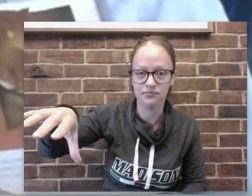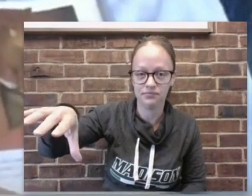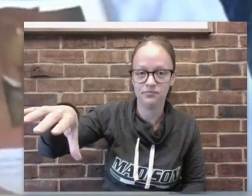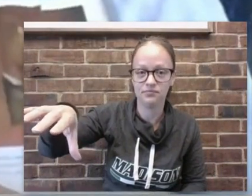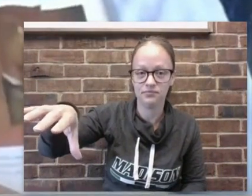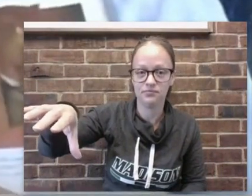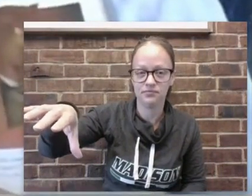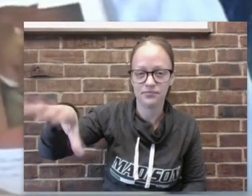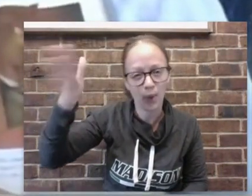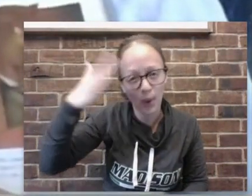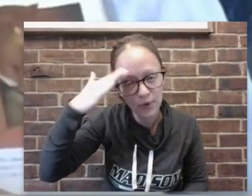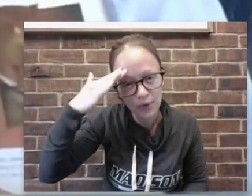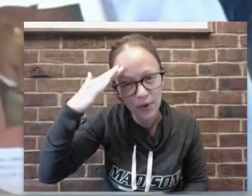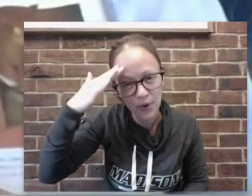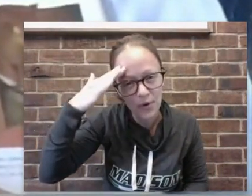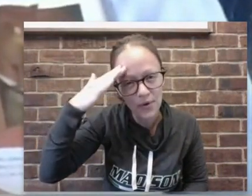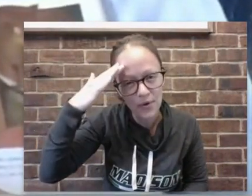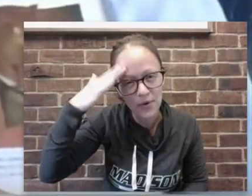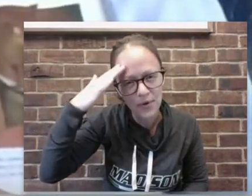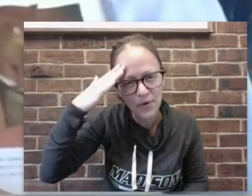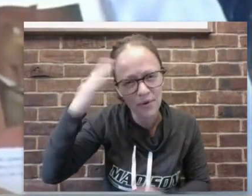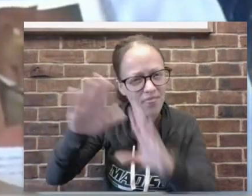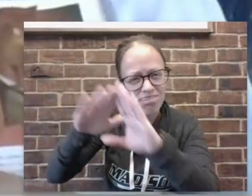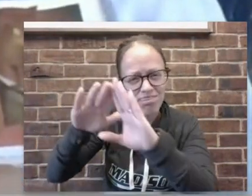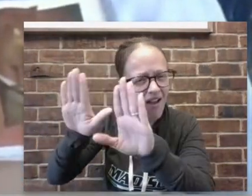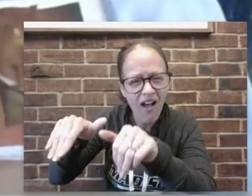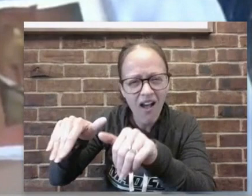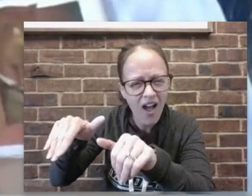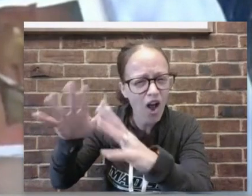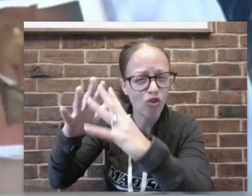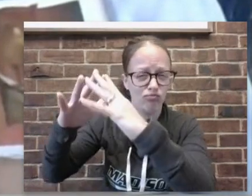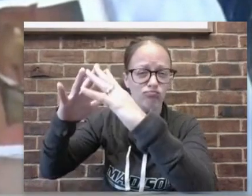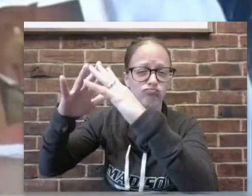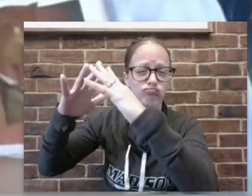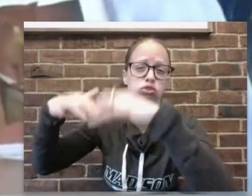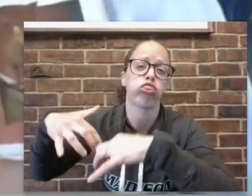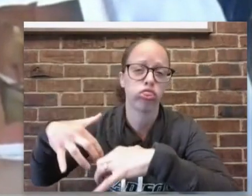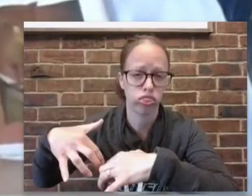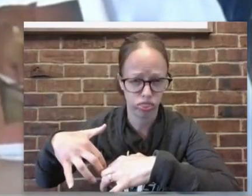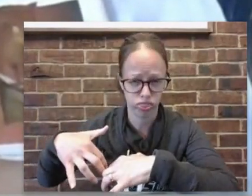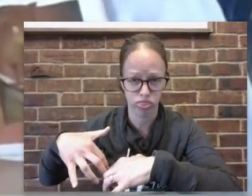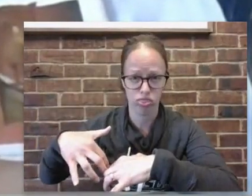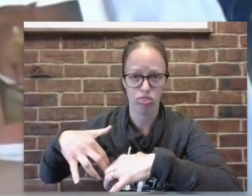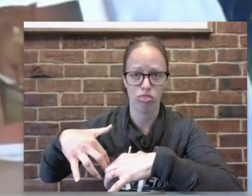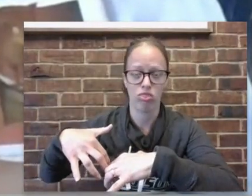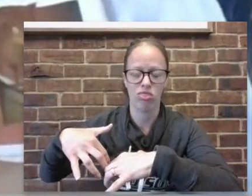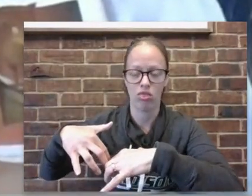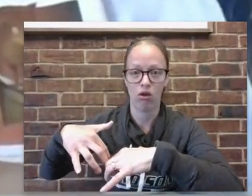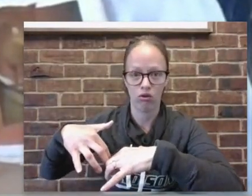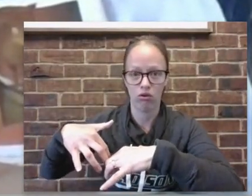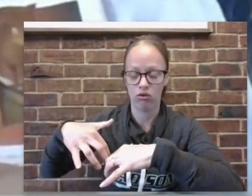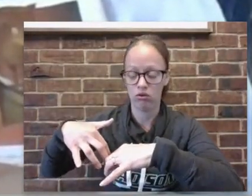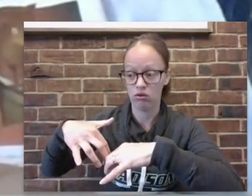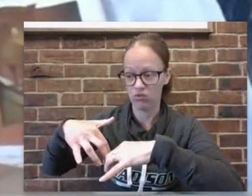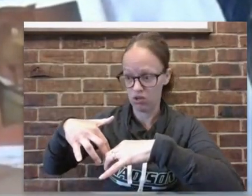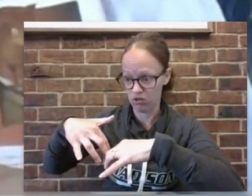and you know what that whole darn straw house fell down and right in the middle of that